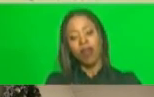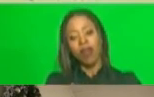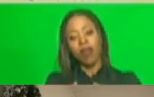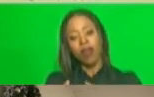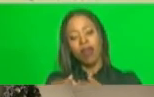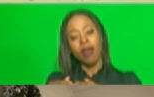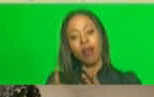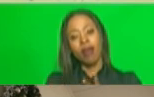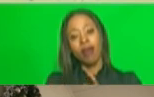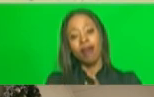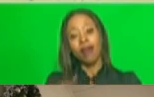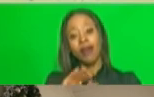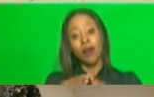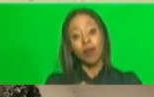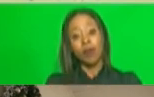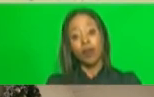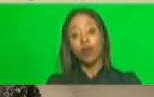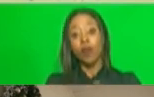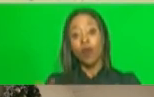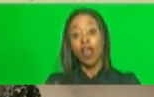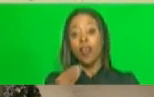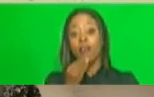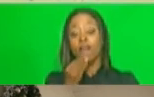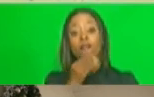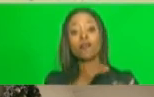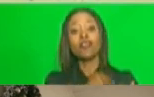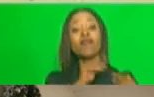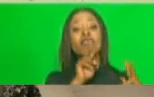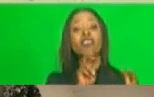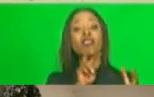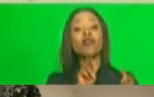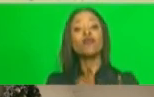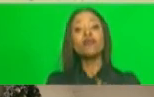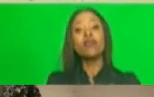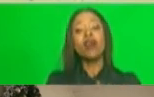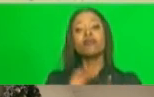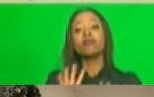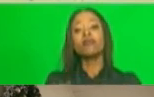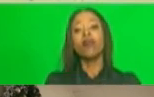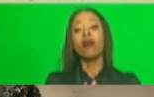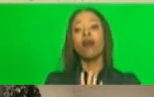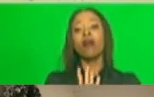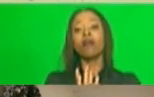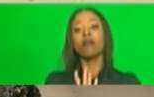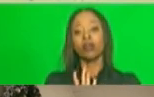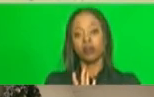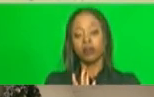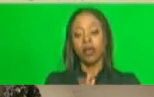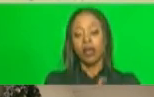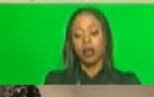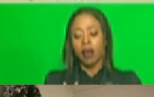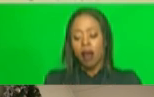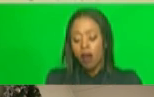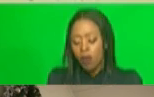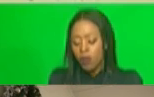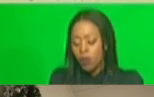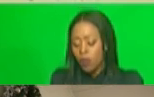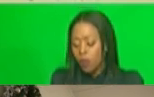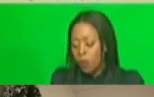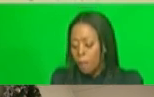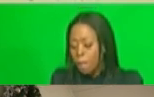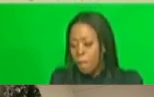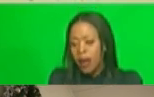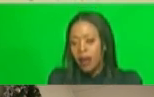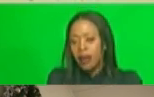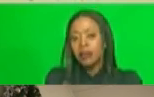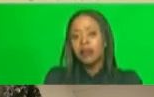on the food safety issues and the identification, the handling and storage of